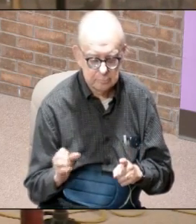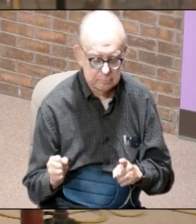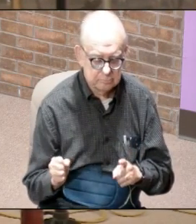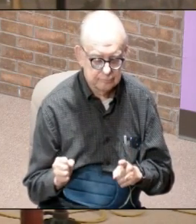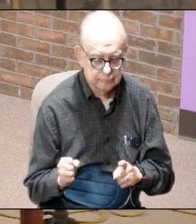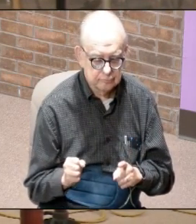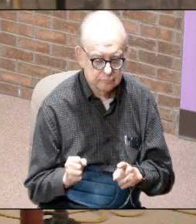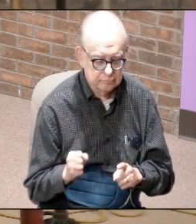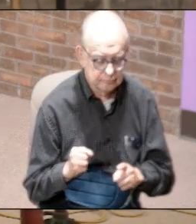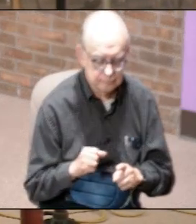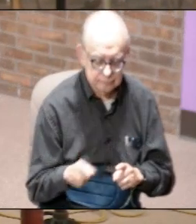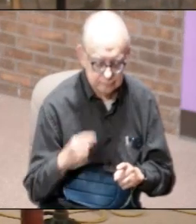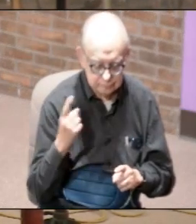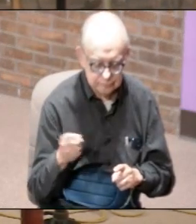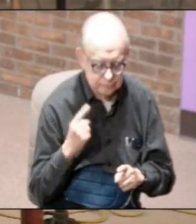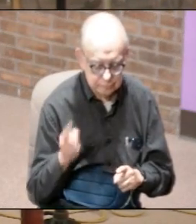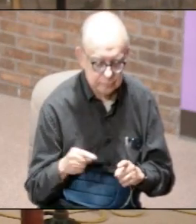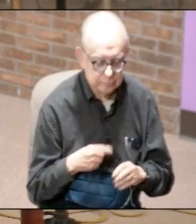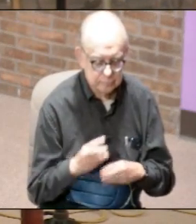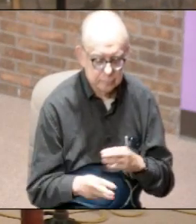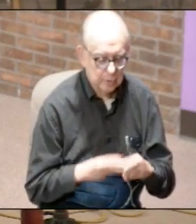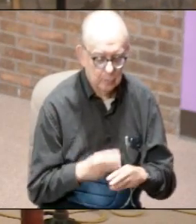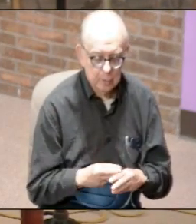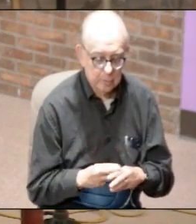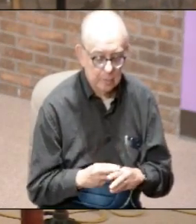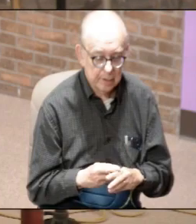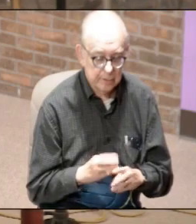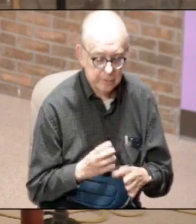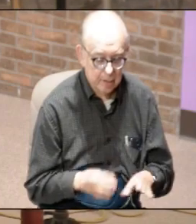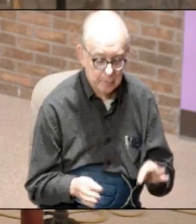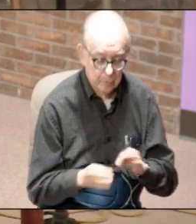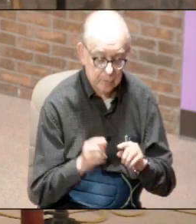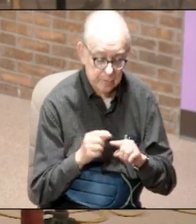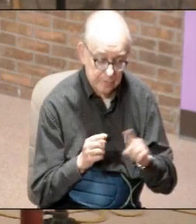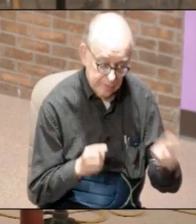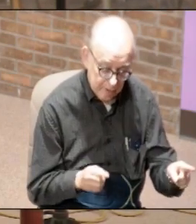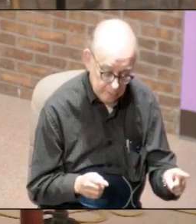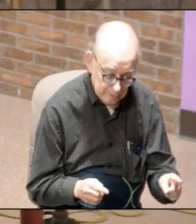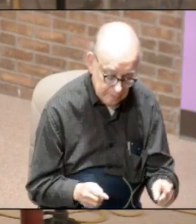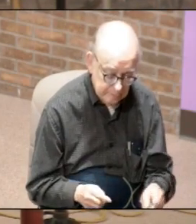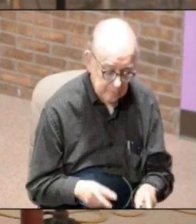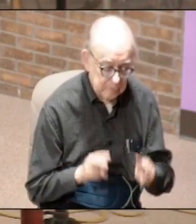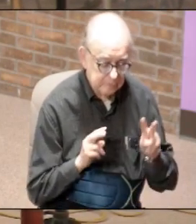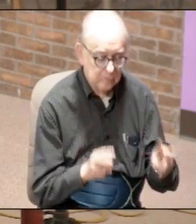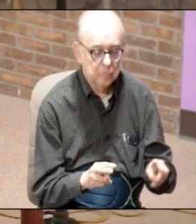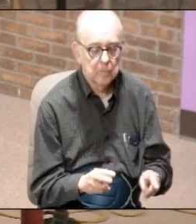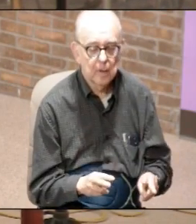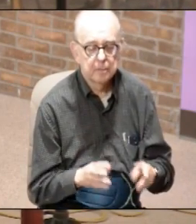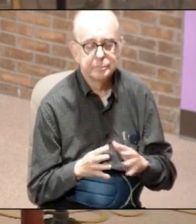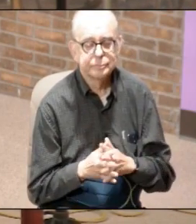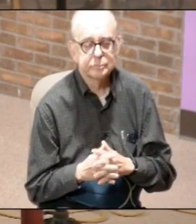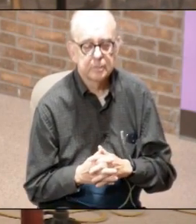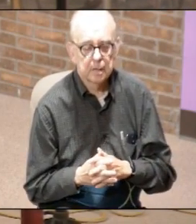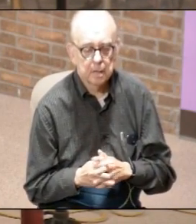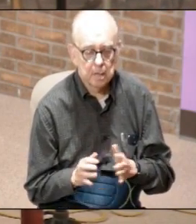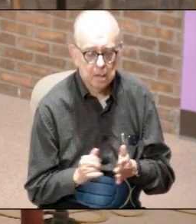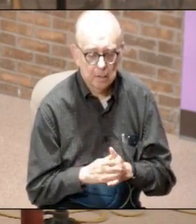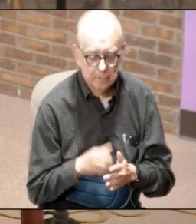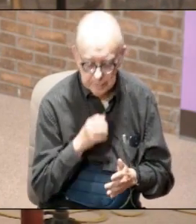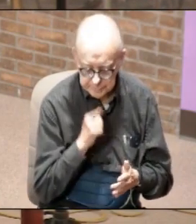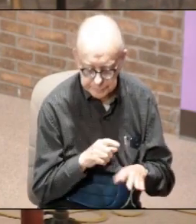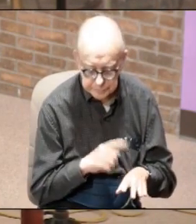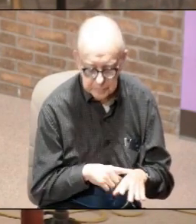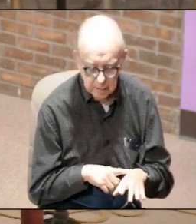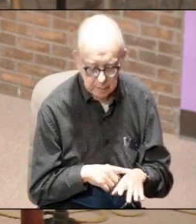else they think that the world revolves around them and so in this age